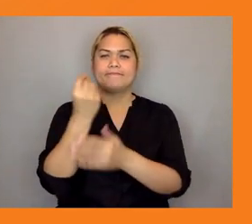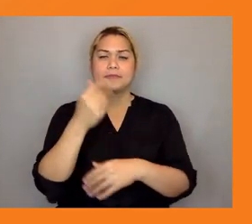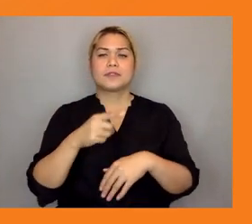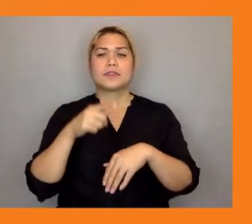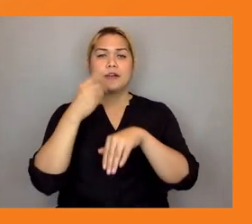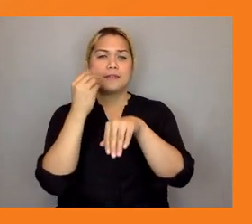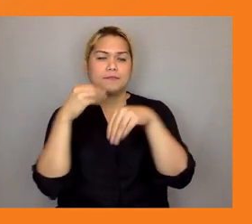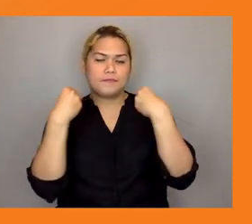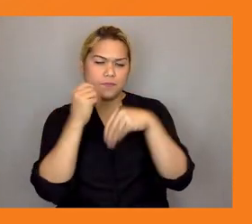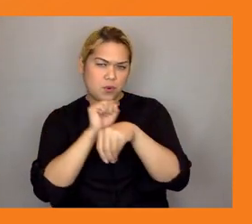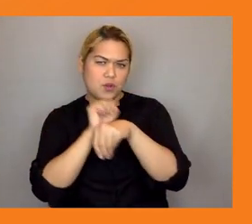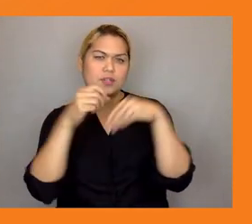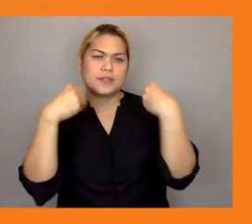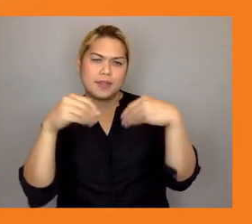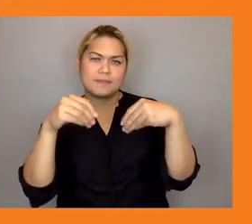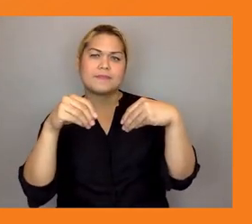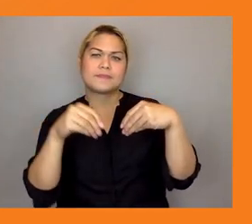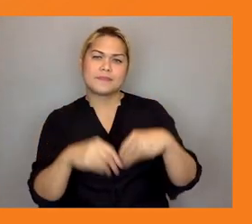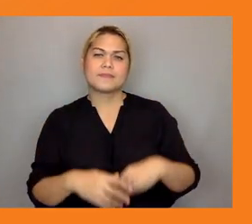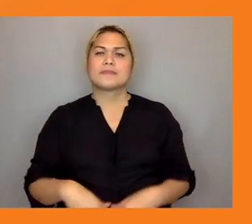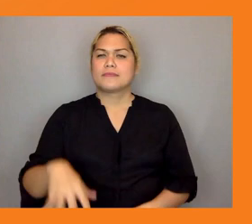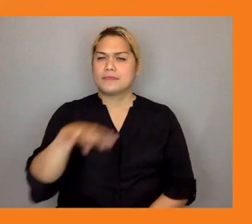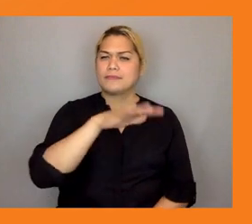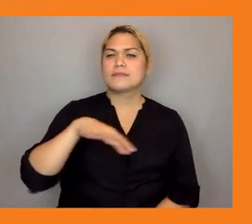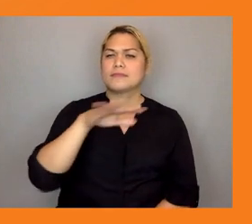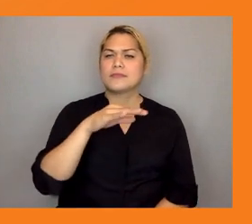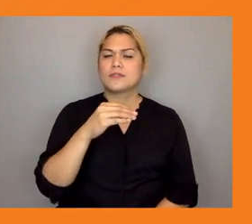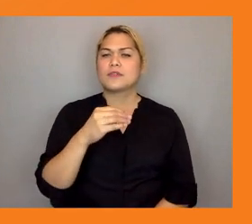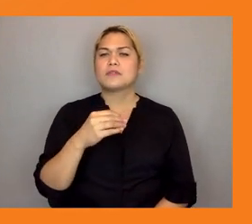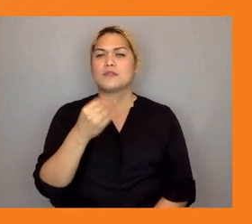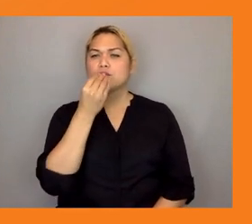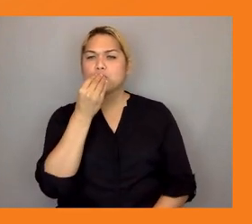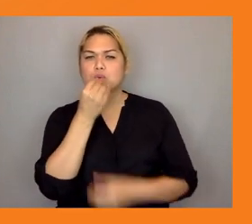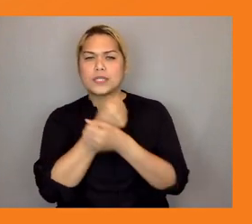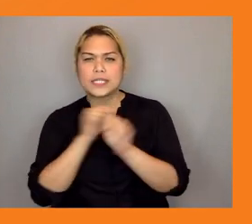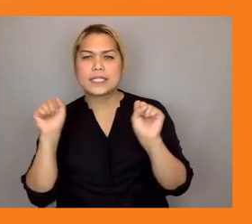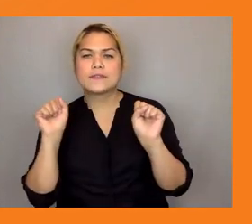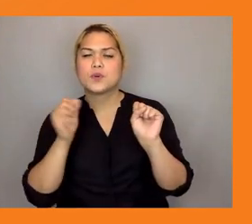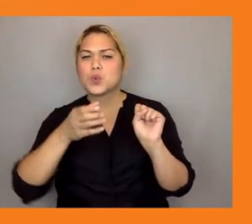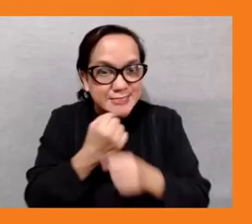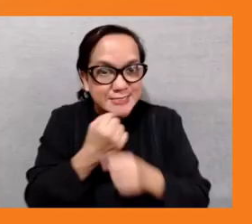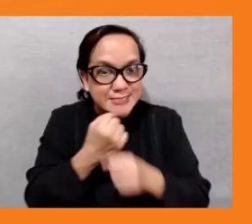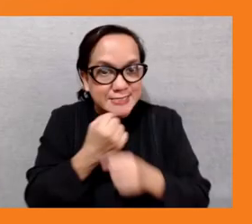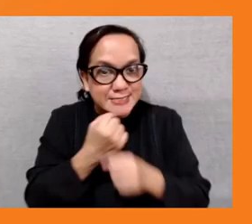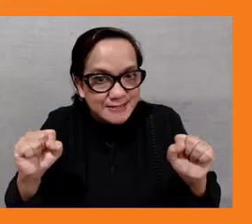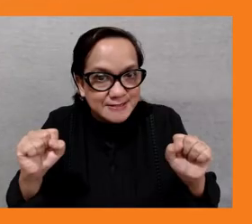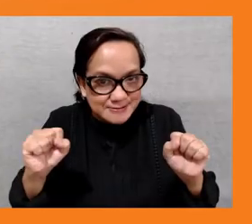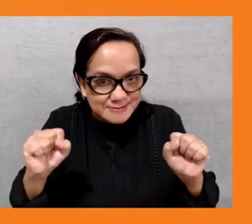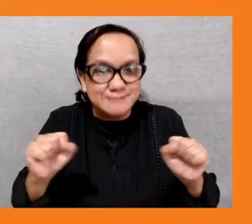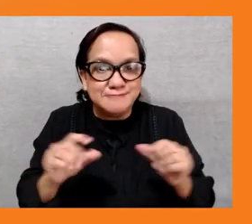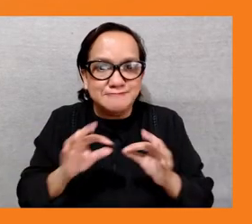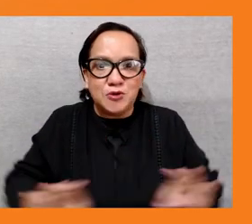food security water security and other aspects that are important for their lives thank